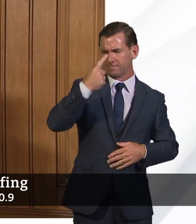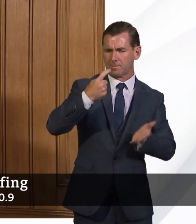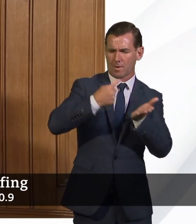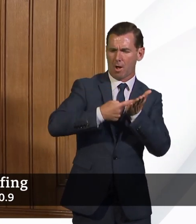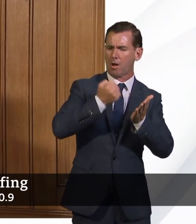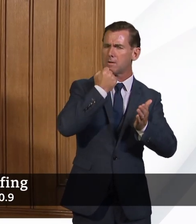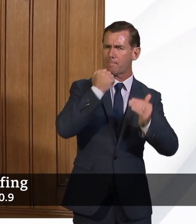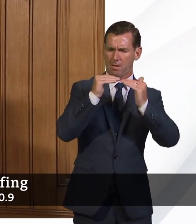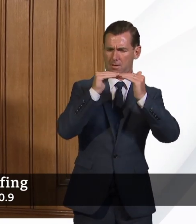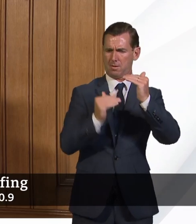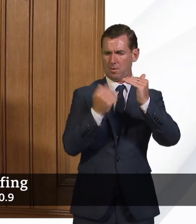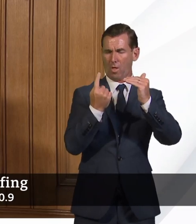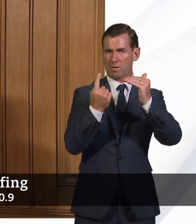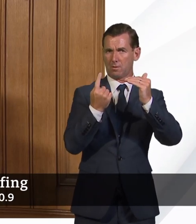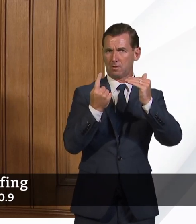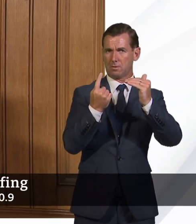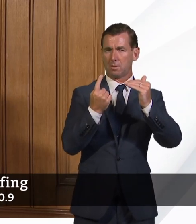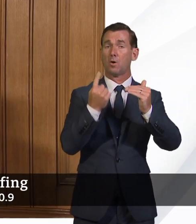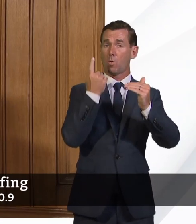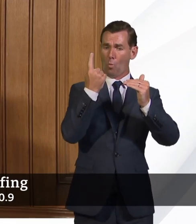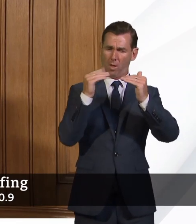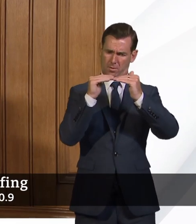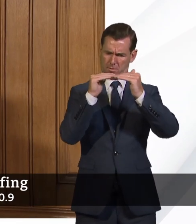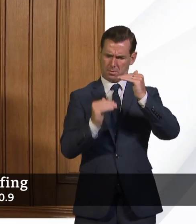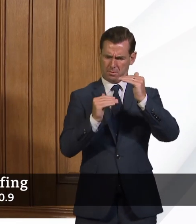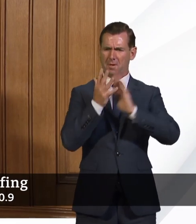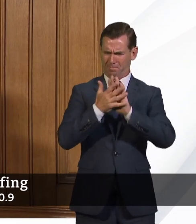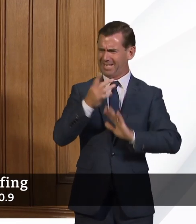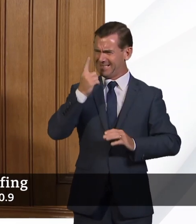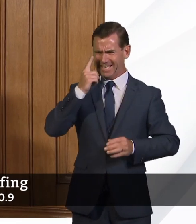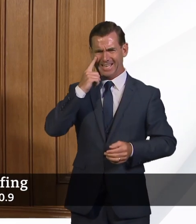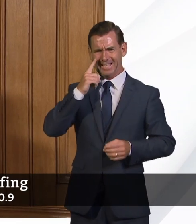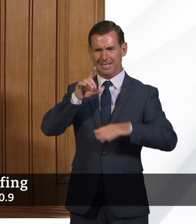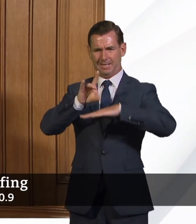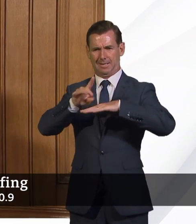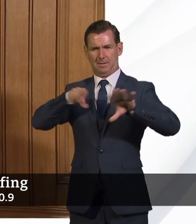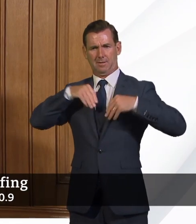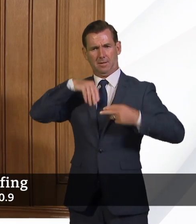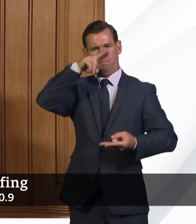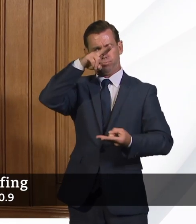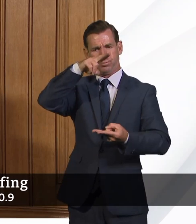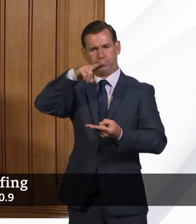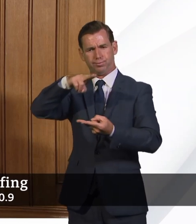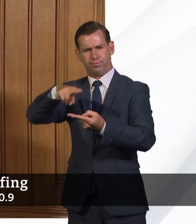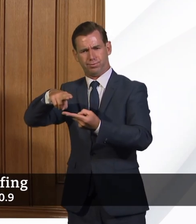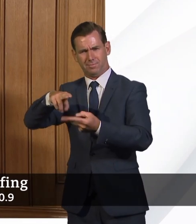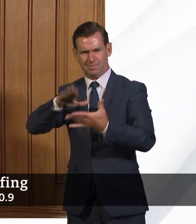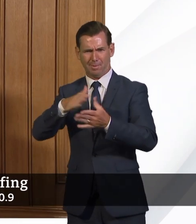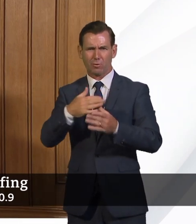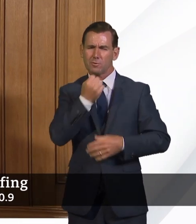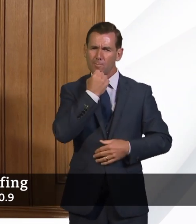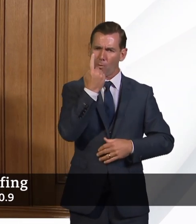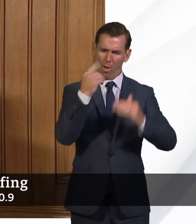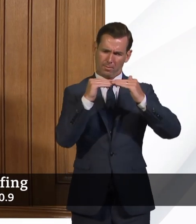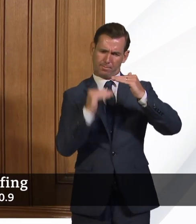because it's only when the R value is below one that we would see that decrease in the number of infections. So R is really important. But